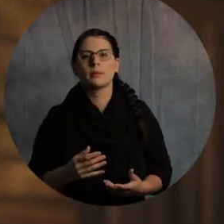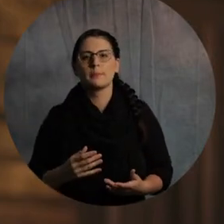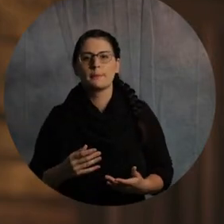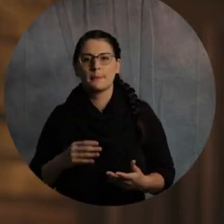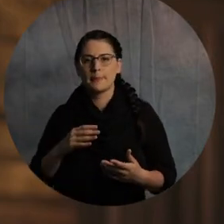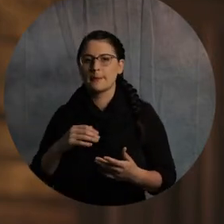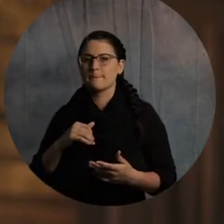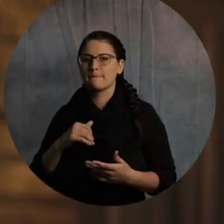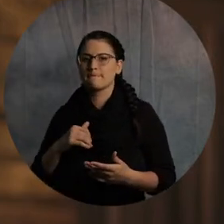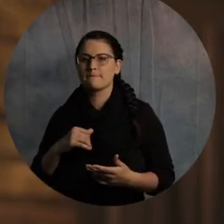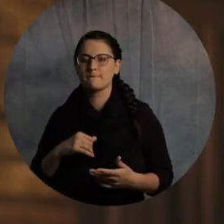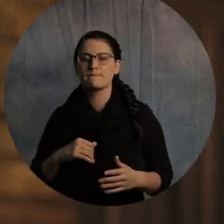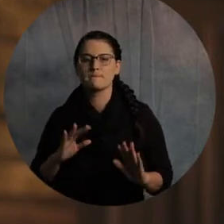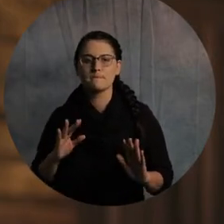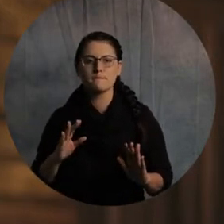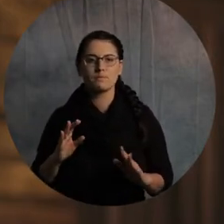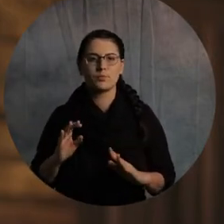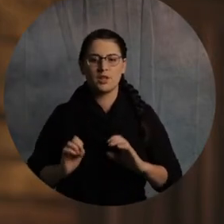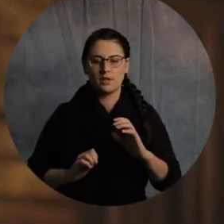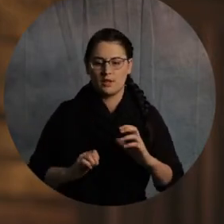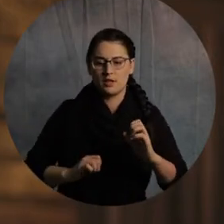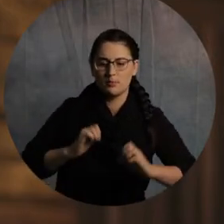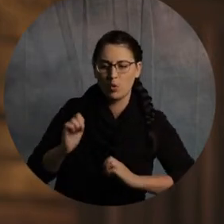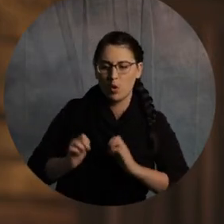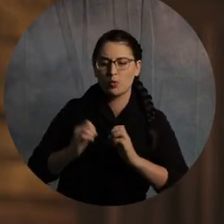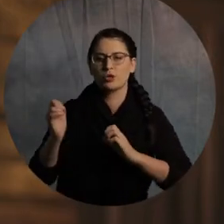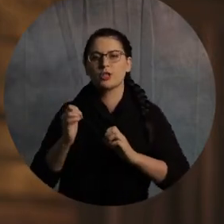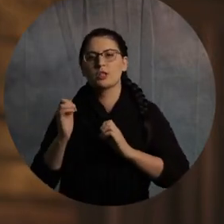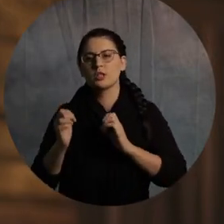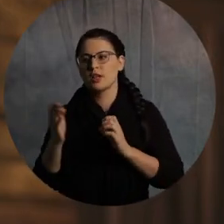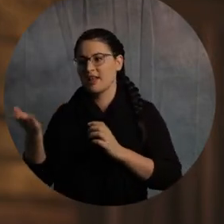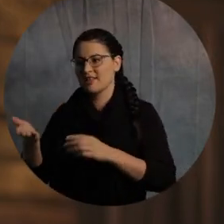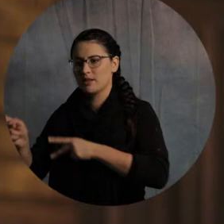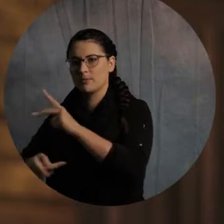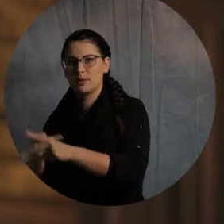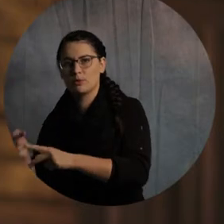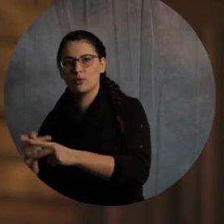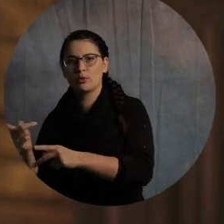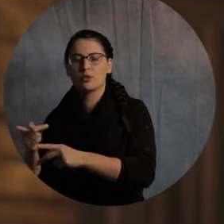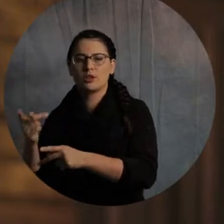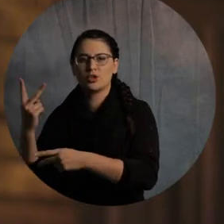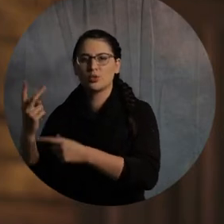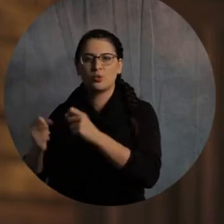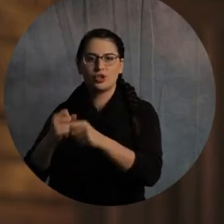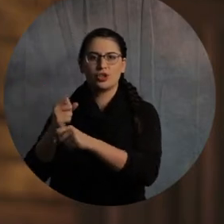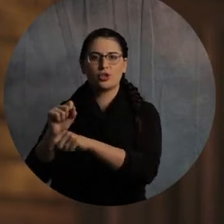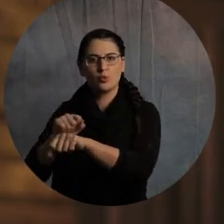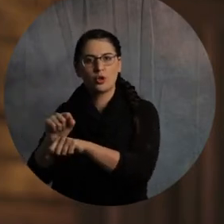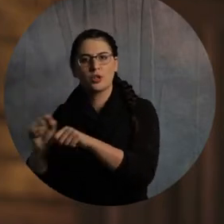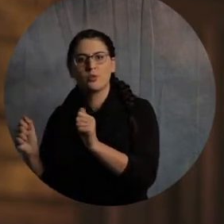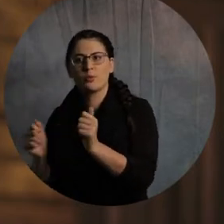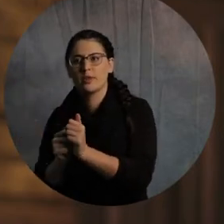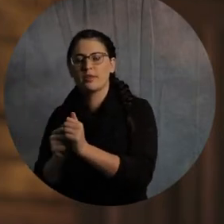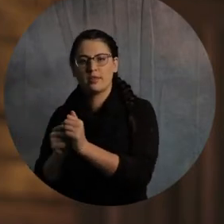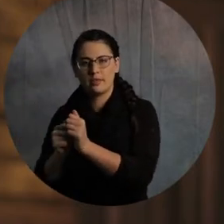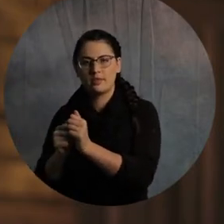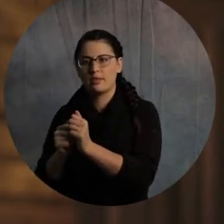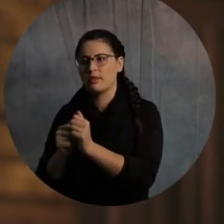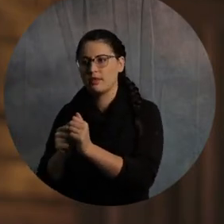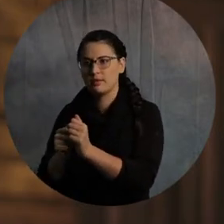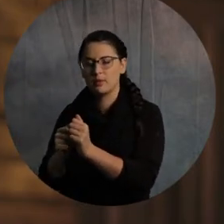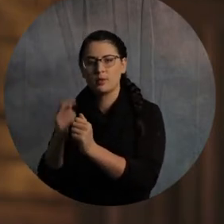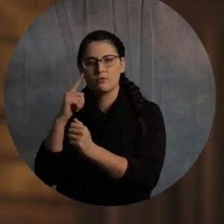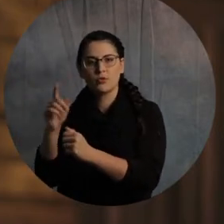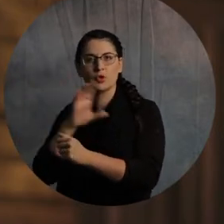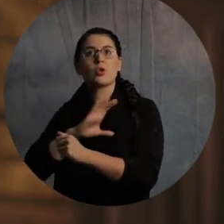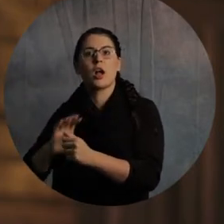background of the emotion between Paul and these people that he had spent two years laboring together in the